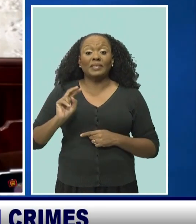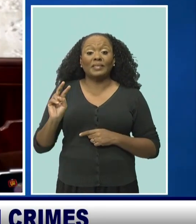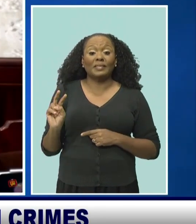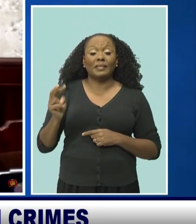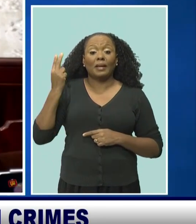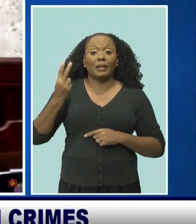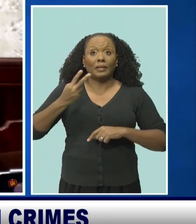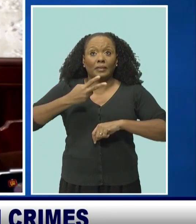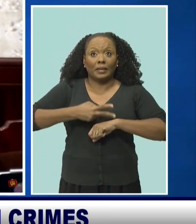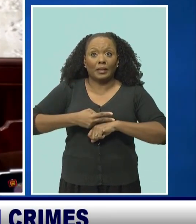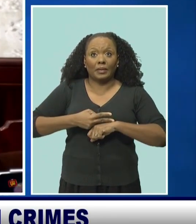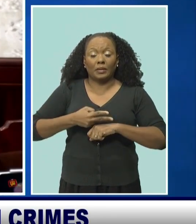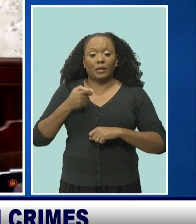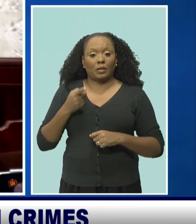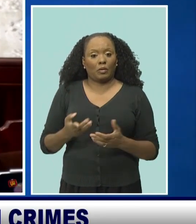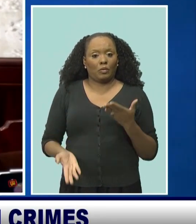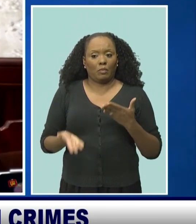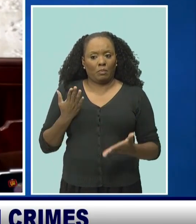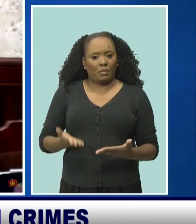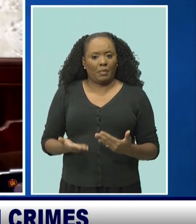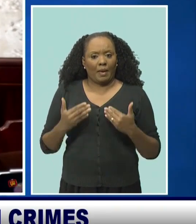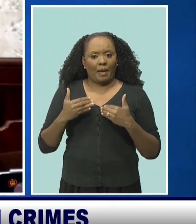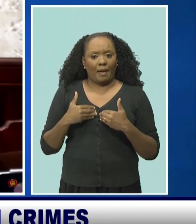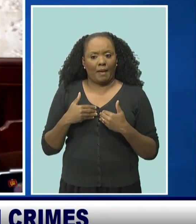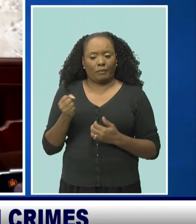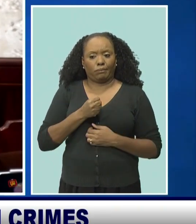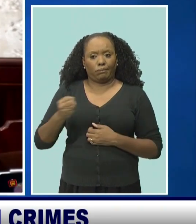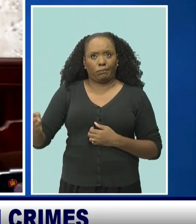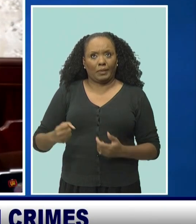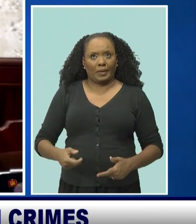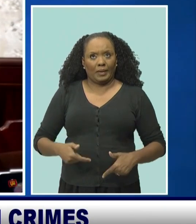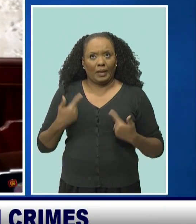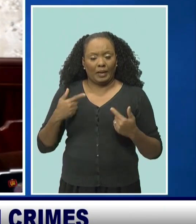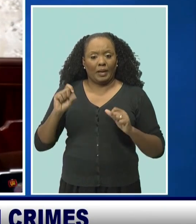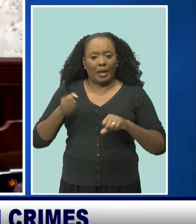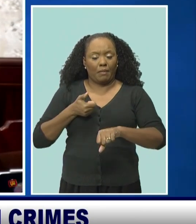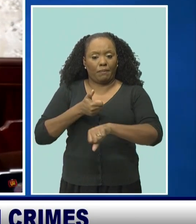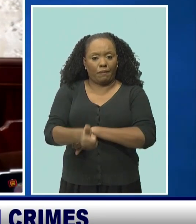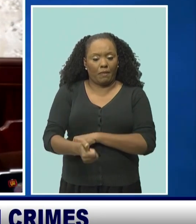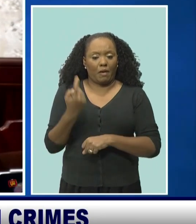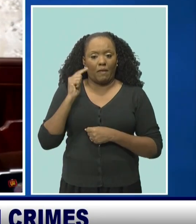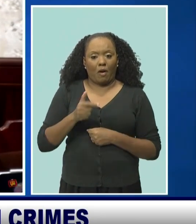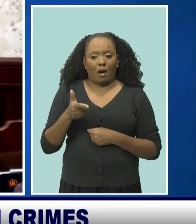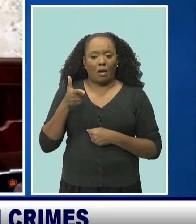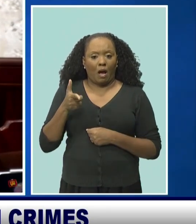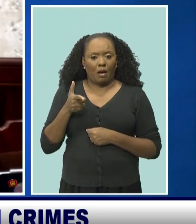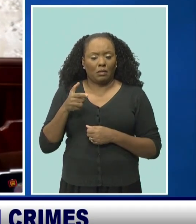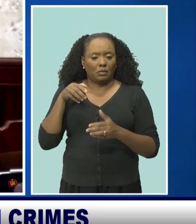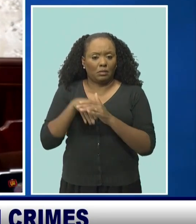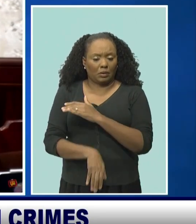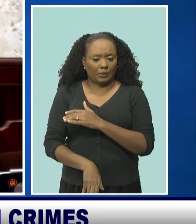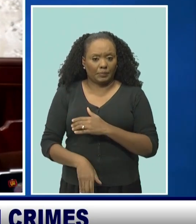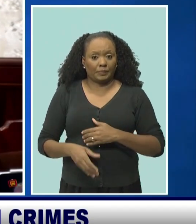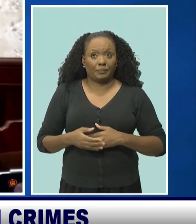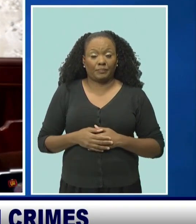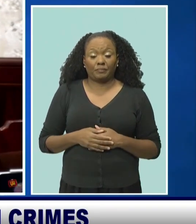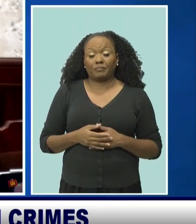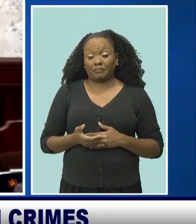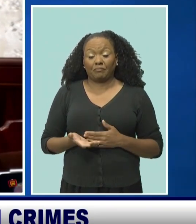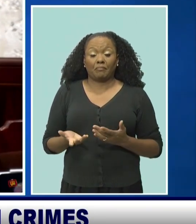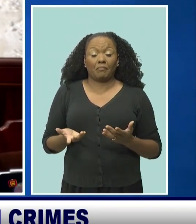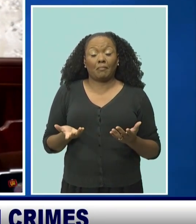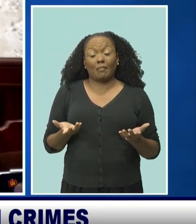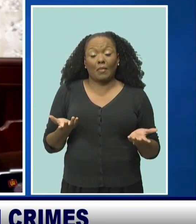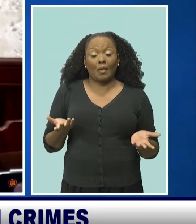a life sentence in the face because he could be convicted of the firearm offense. So, you may get away,